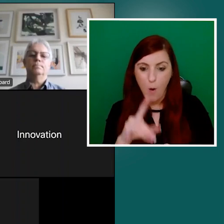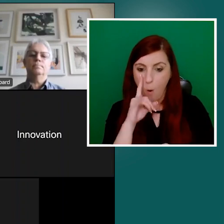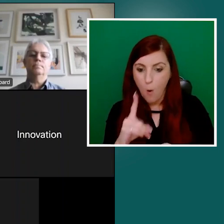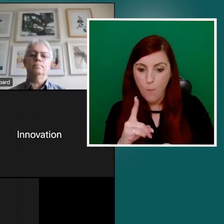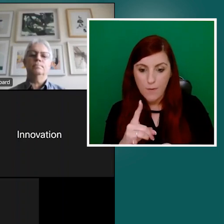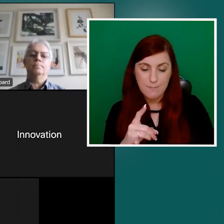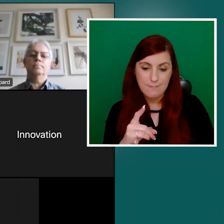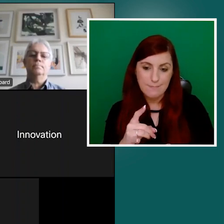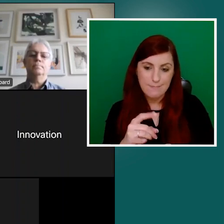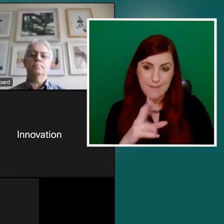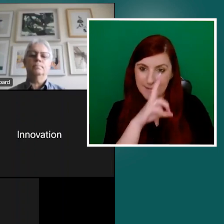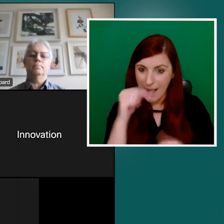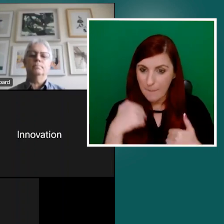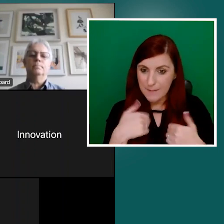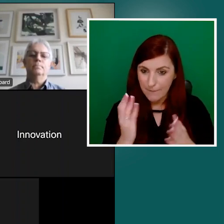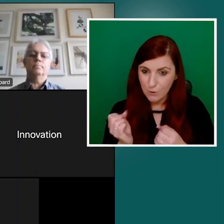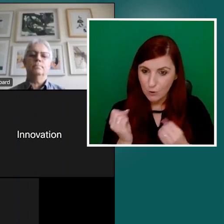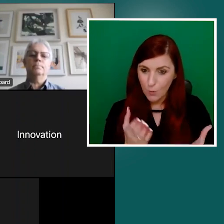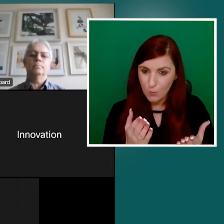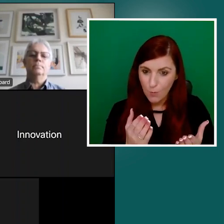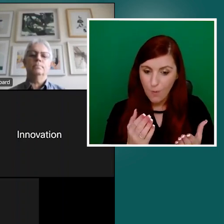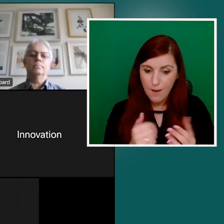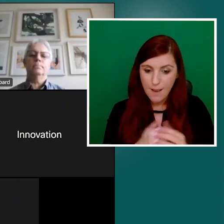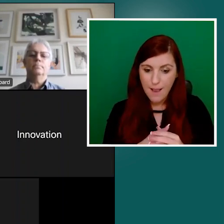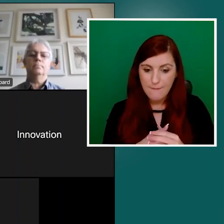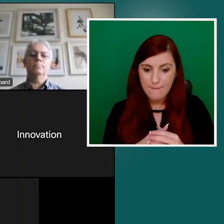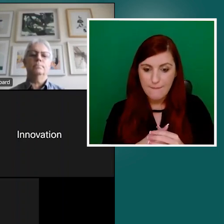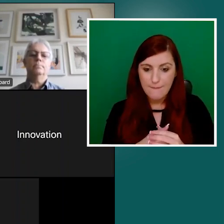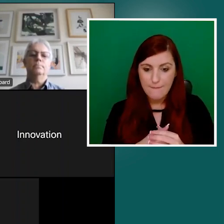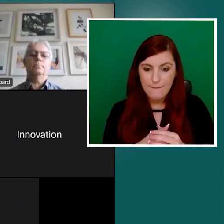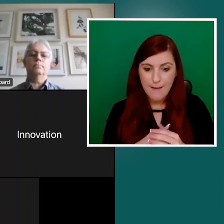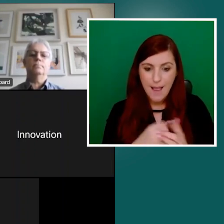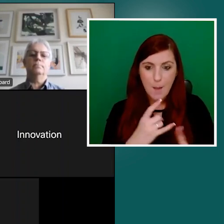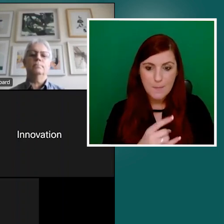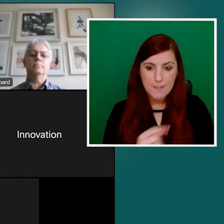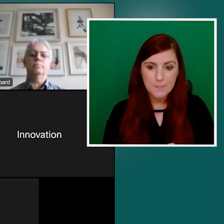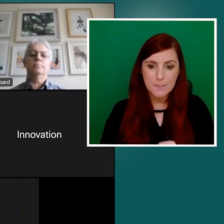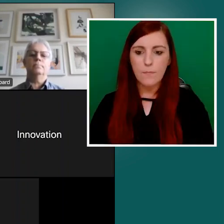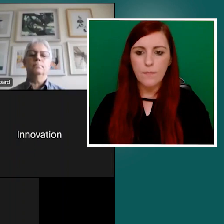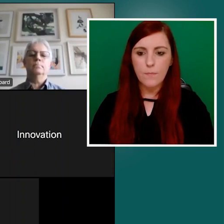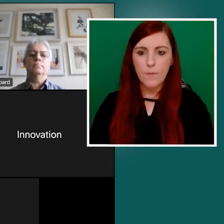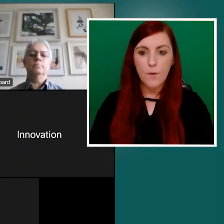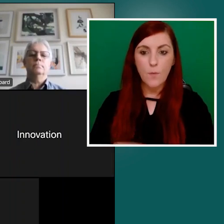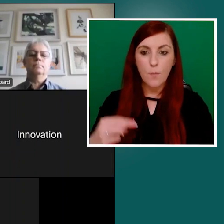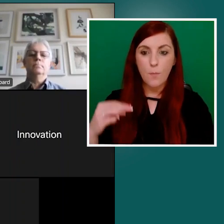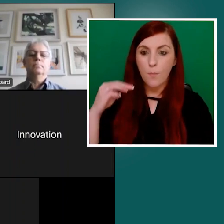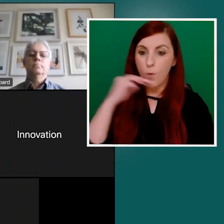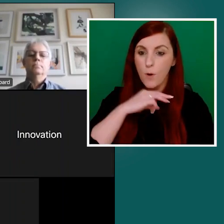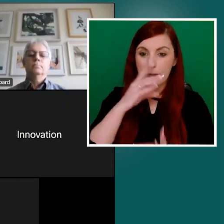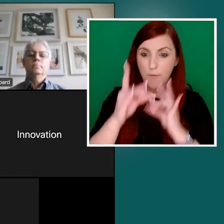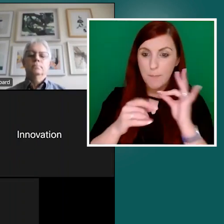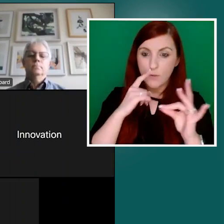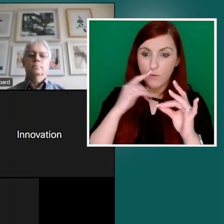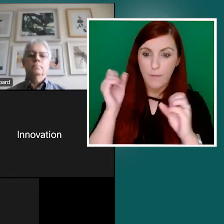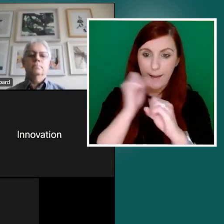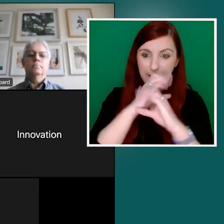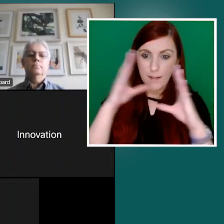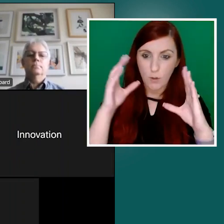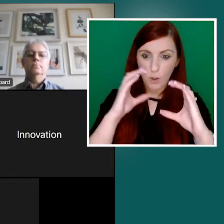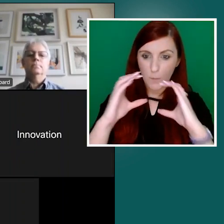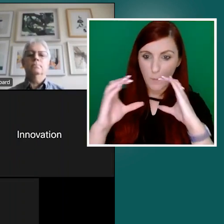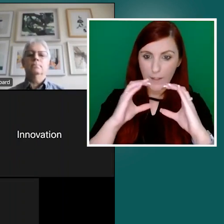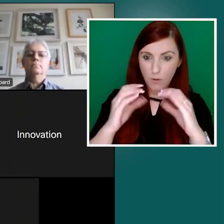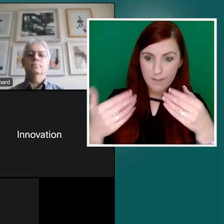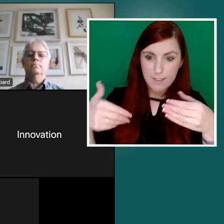illustrated in some form the importance of ensuring that your communications are